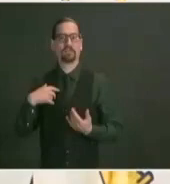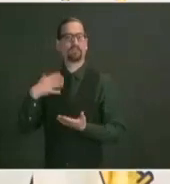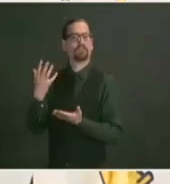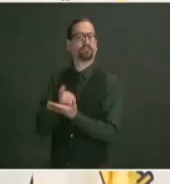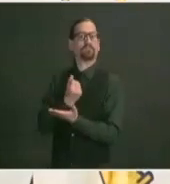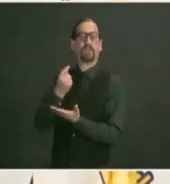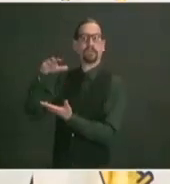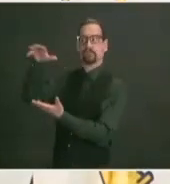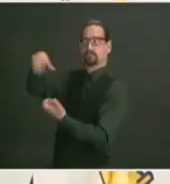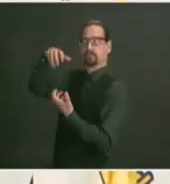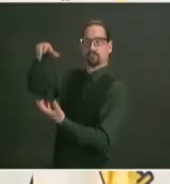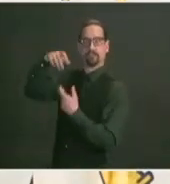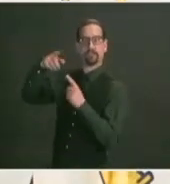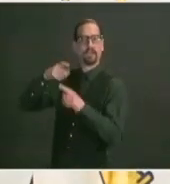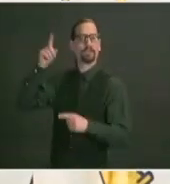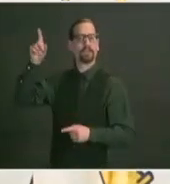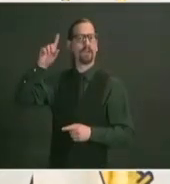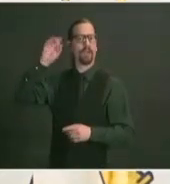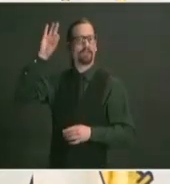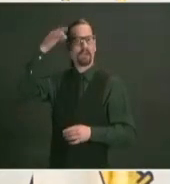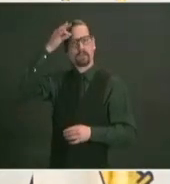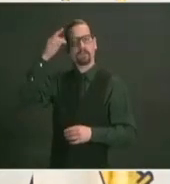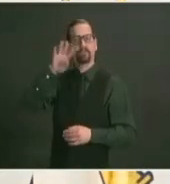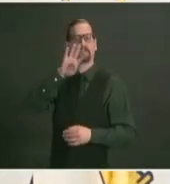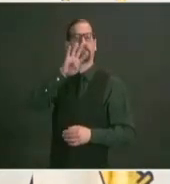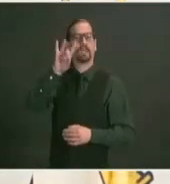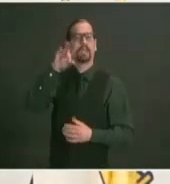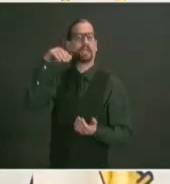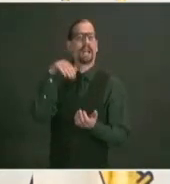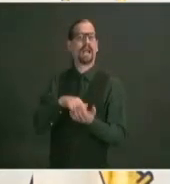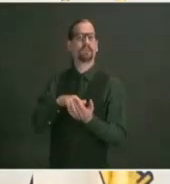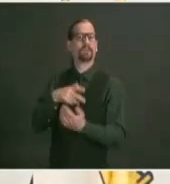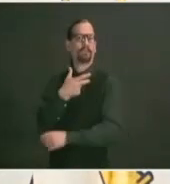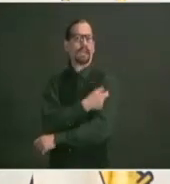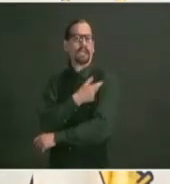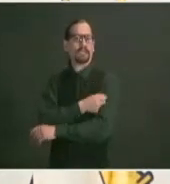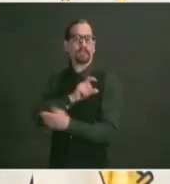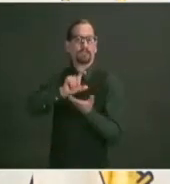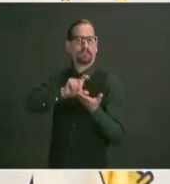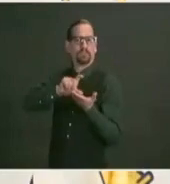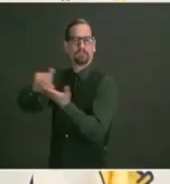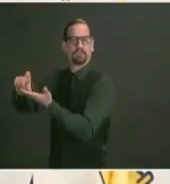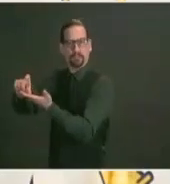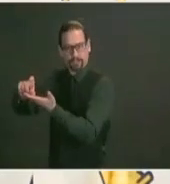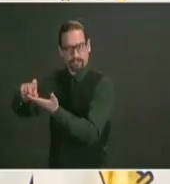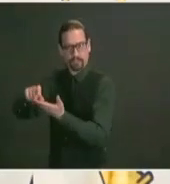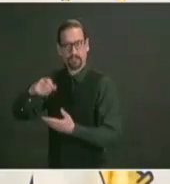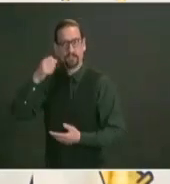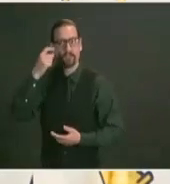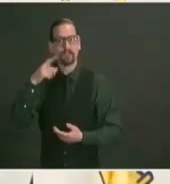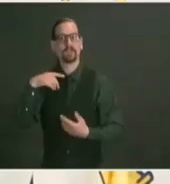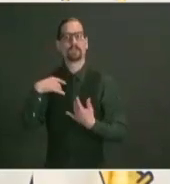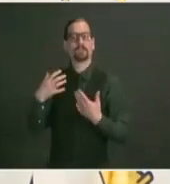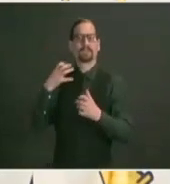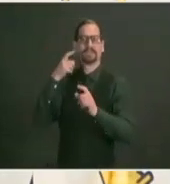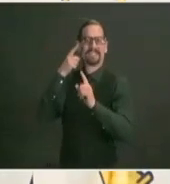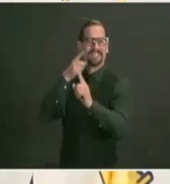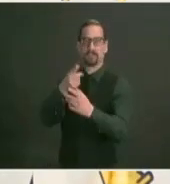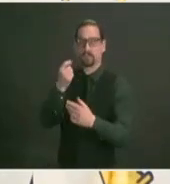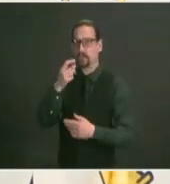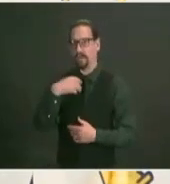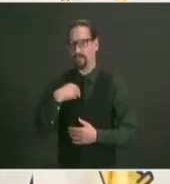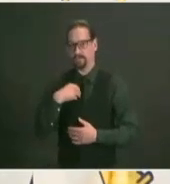but the good news is that we've received this week information from the federal government that about increases in vaccine allocation